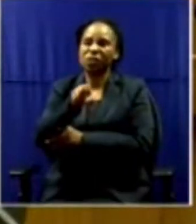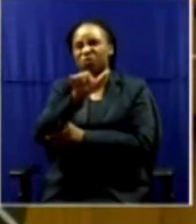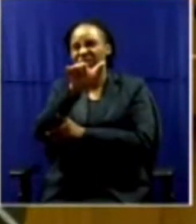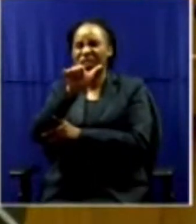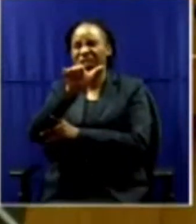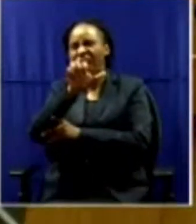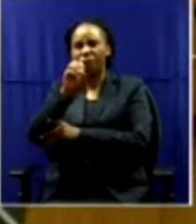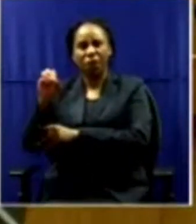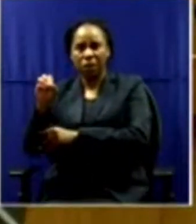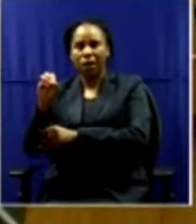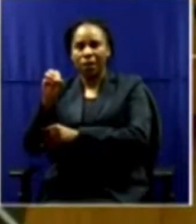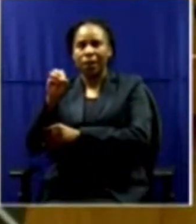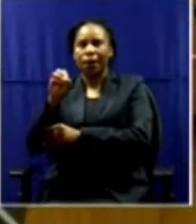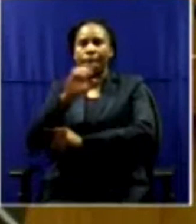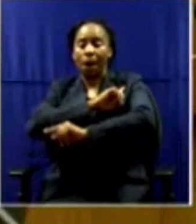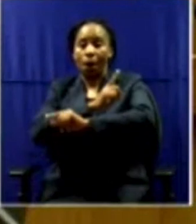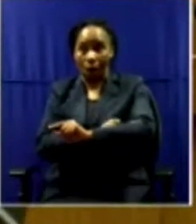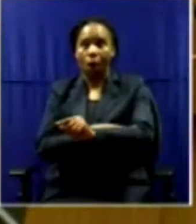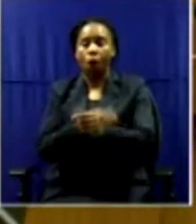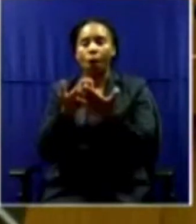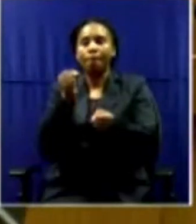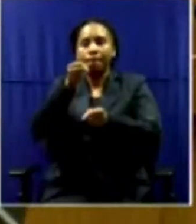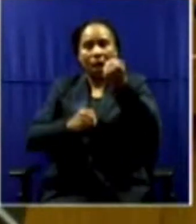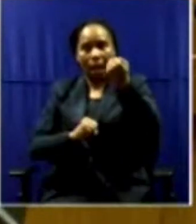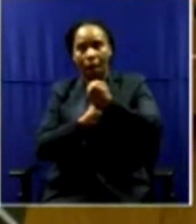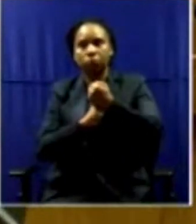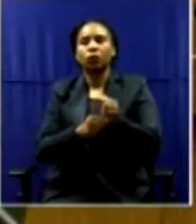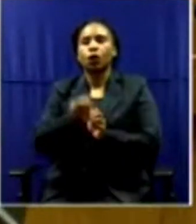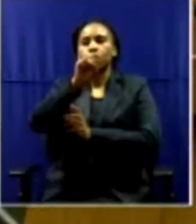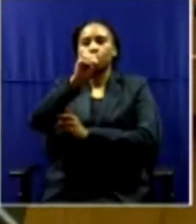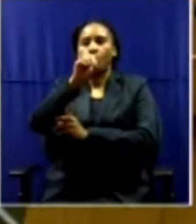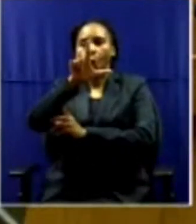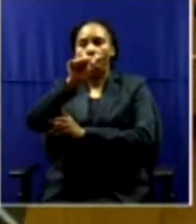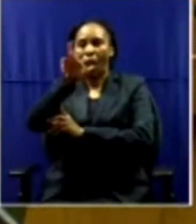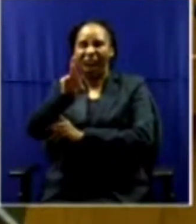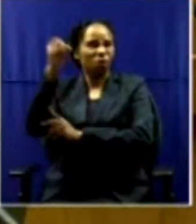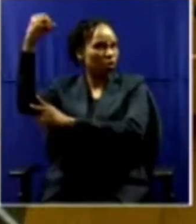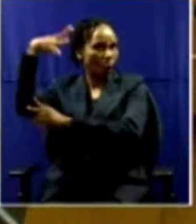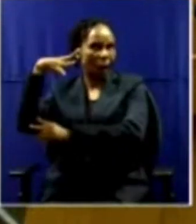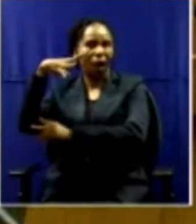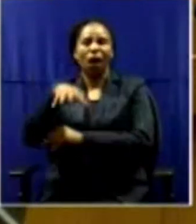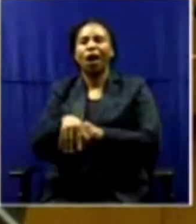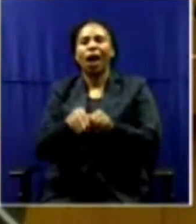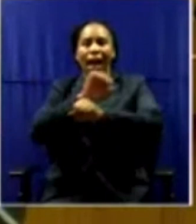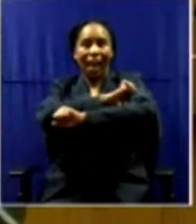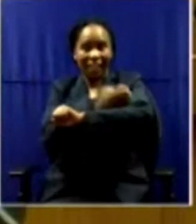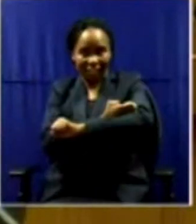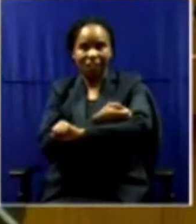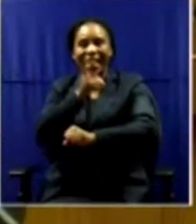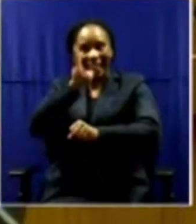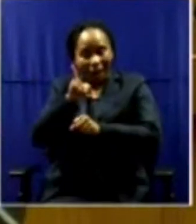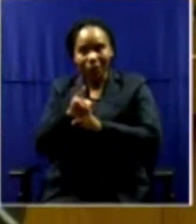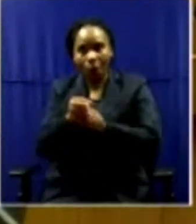wind and solar energy as part of bid window five. This will be followed by another bid